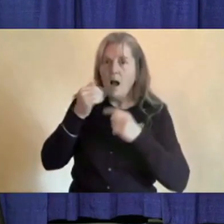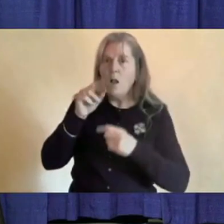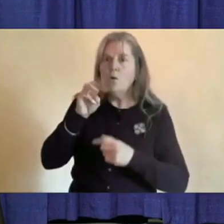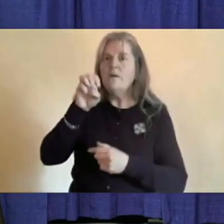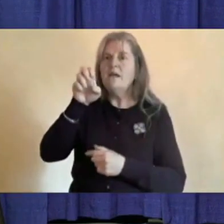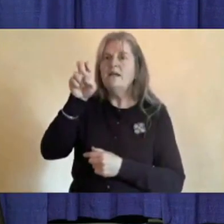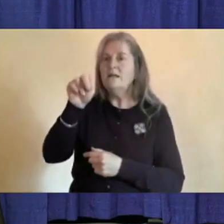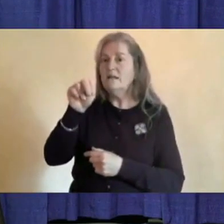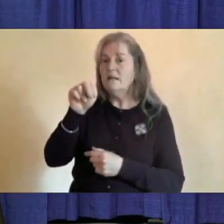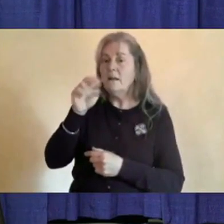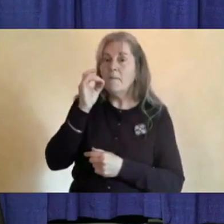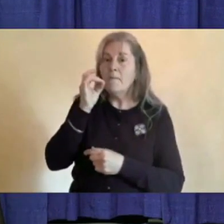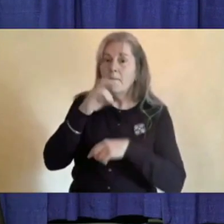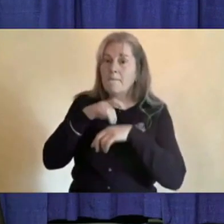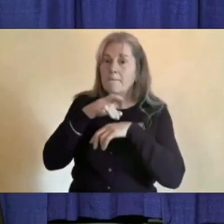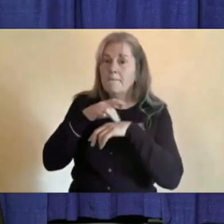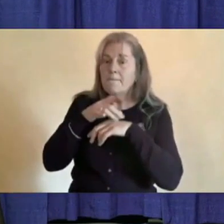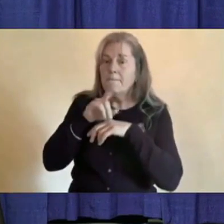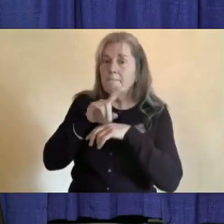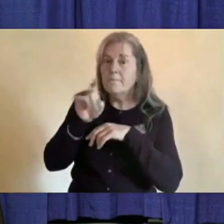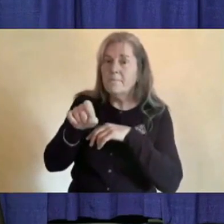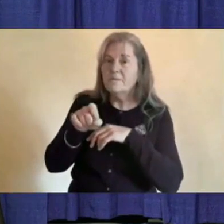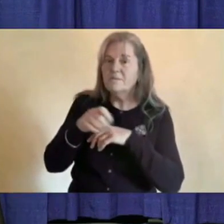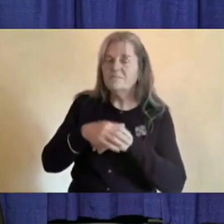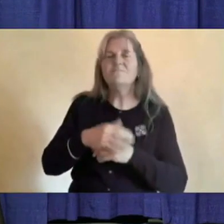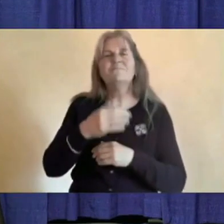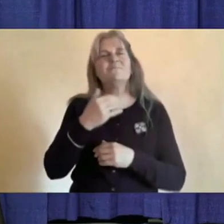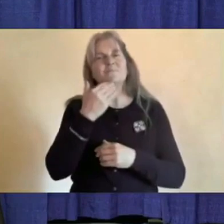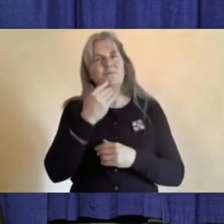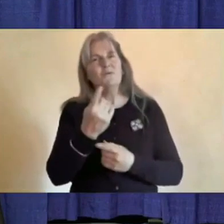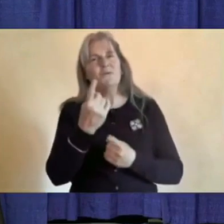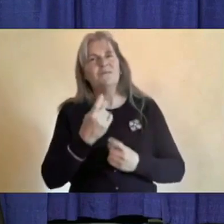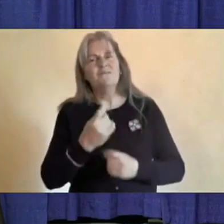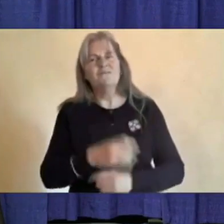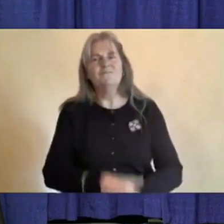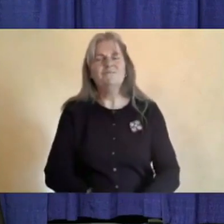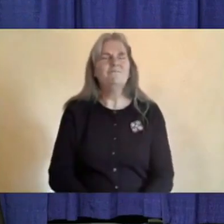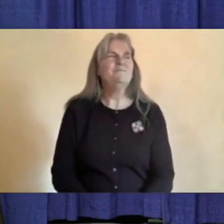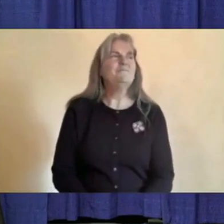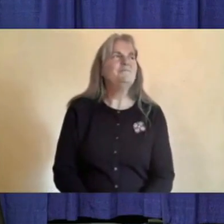Oui, merci pour la question absolument. On a déjà